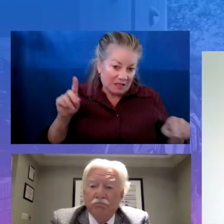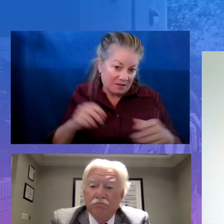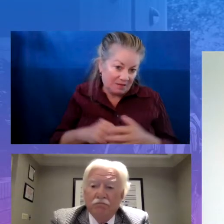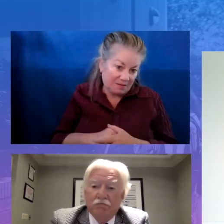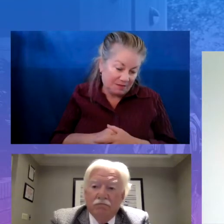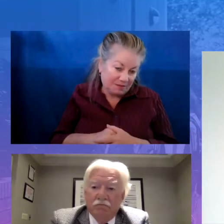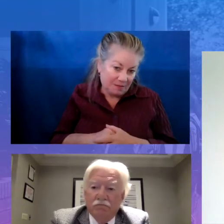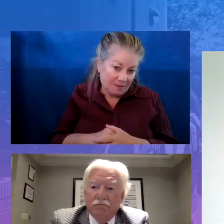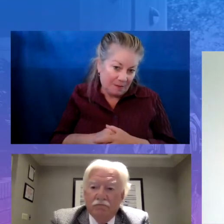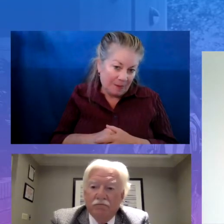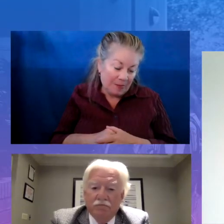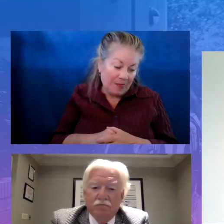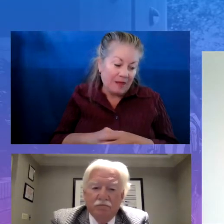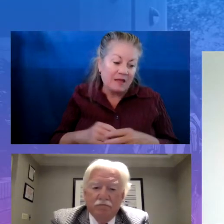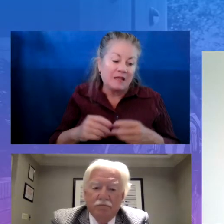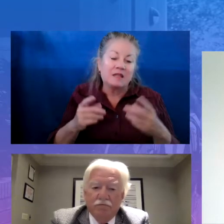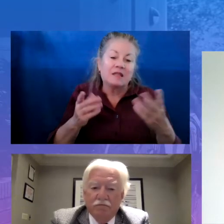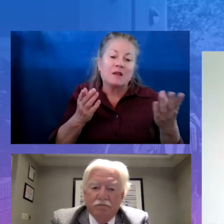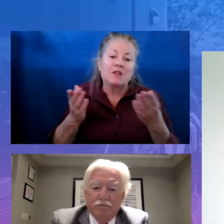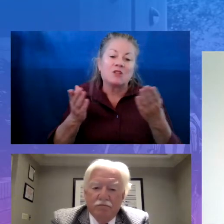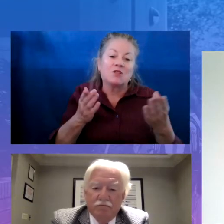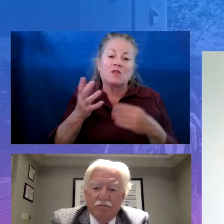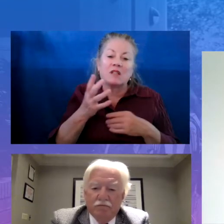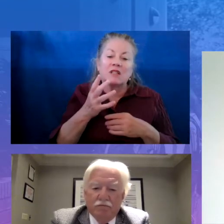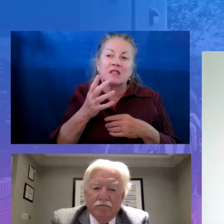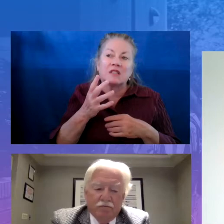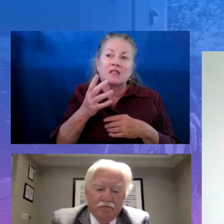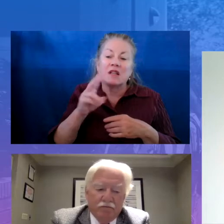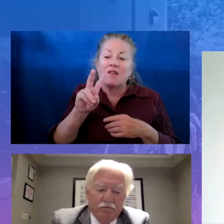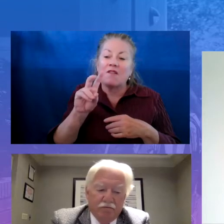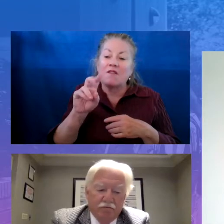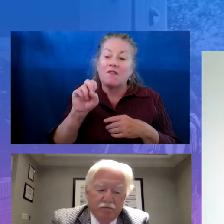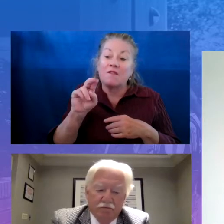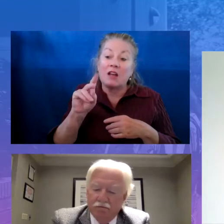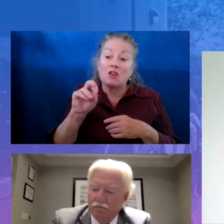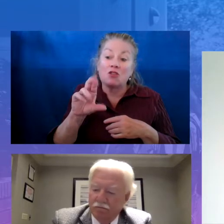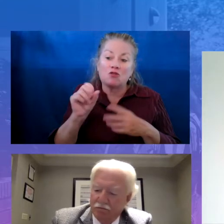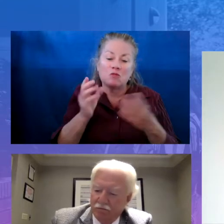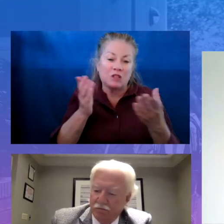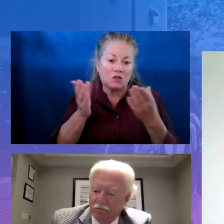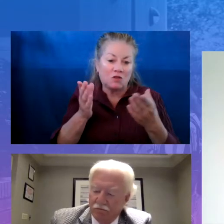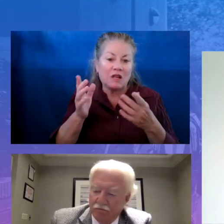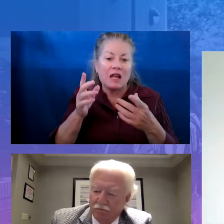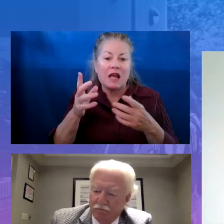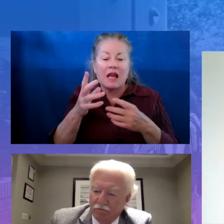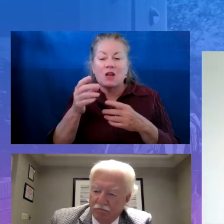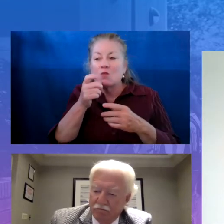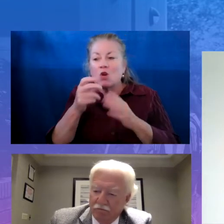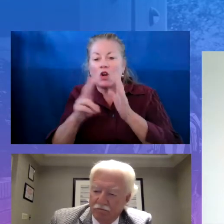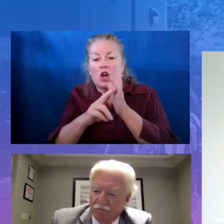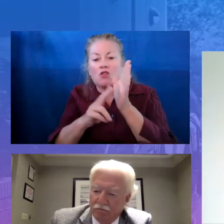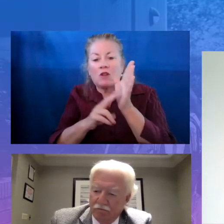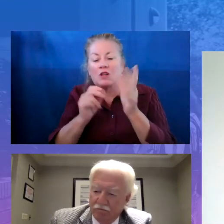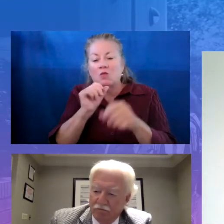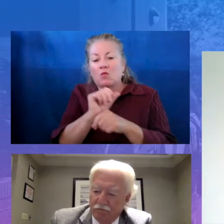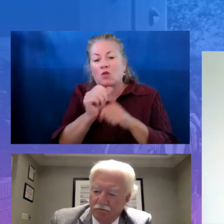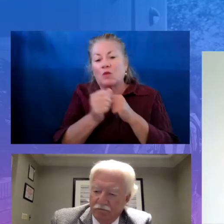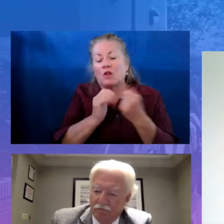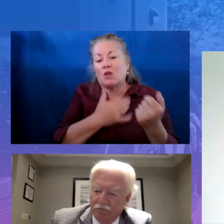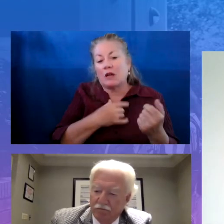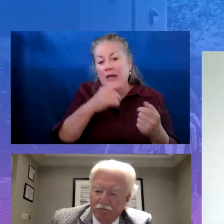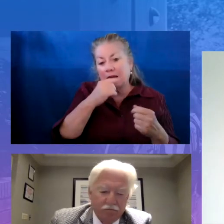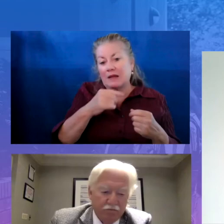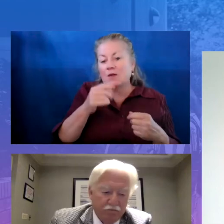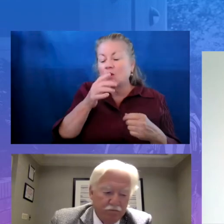that are able to be contracted to work with our kids. We were deliberate. We're looking for women-owned businesses and